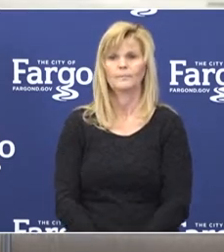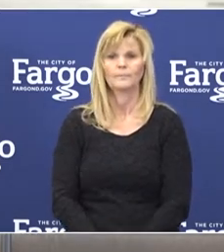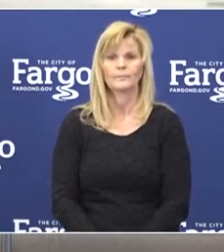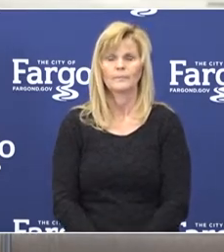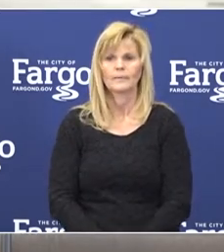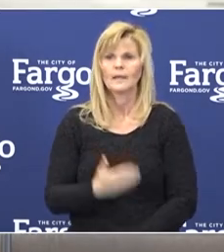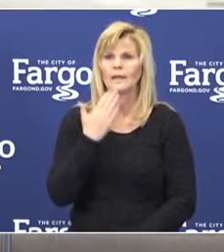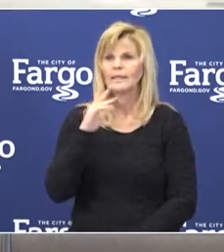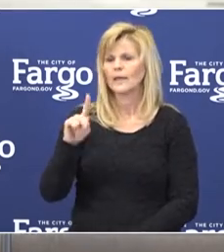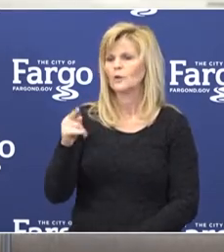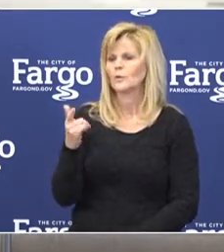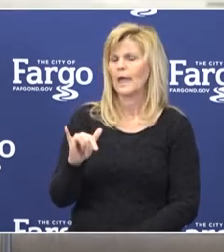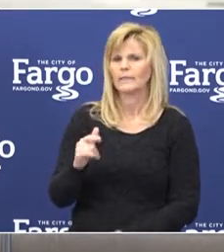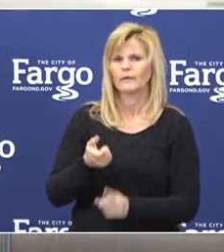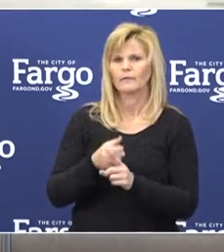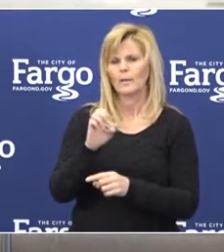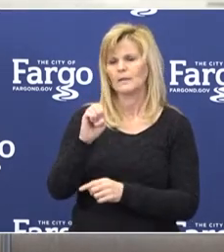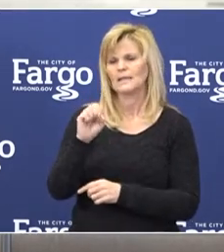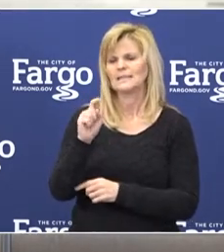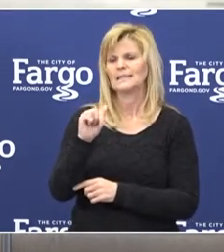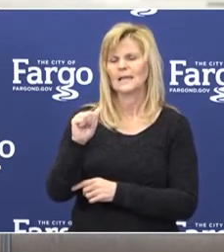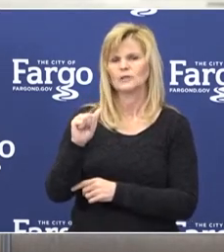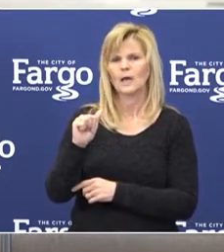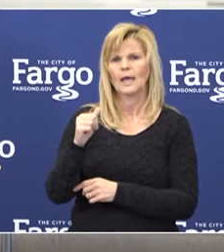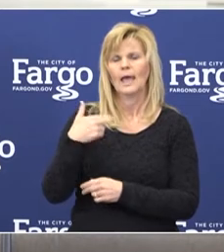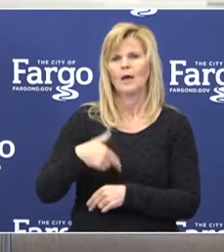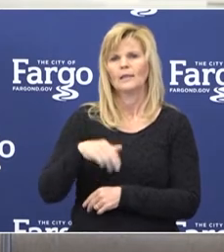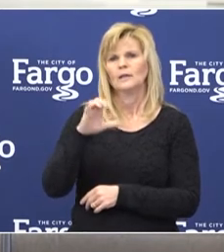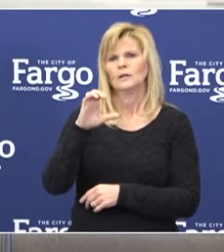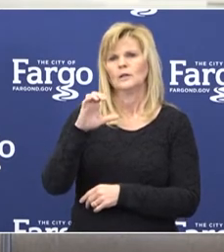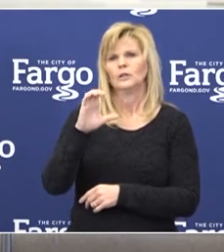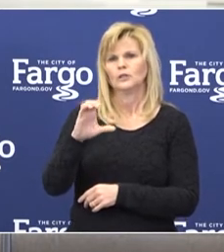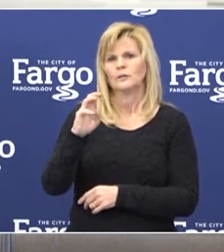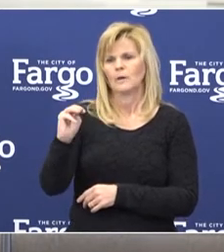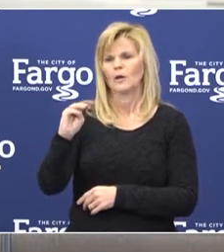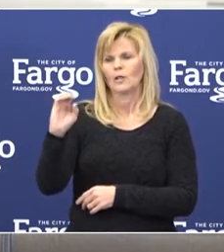Next speaker comes from Essentia Health, Chief Medical Officer, Dr. Vetter.